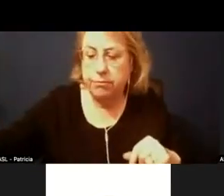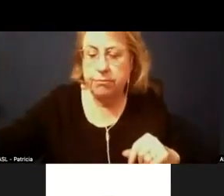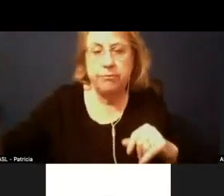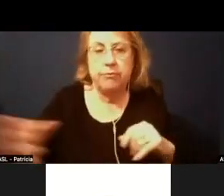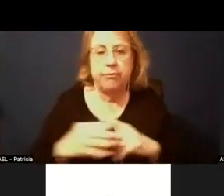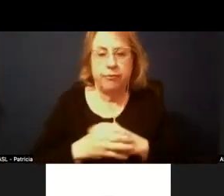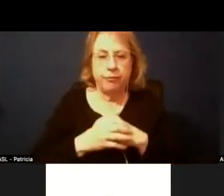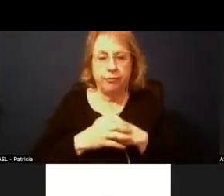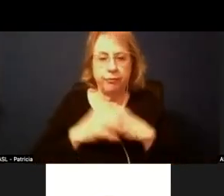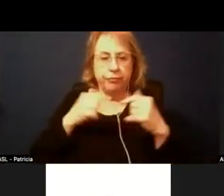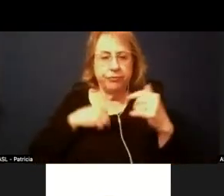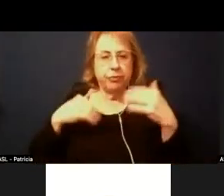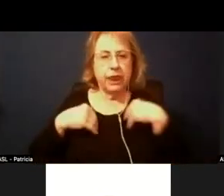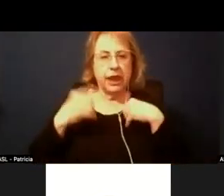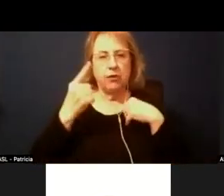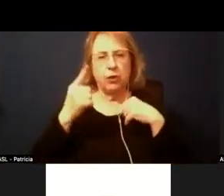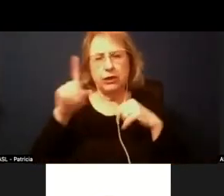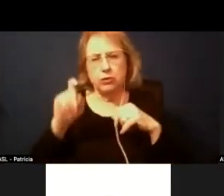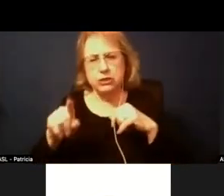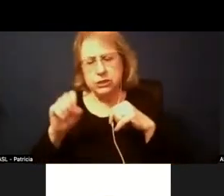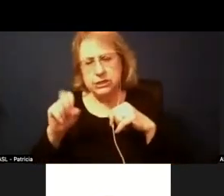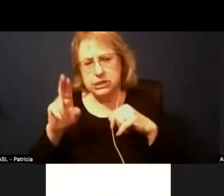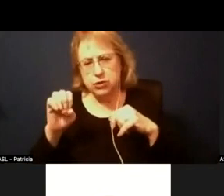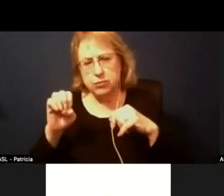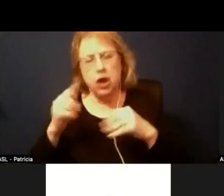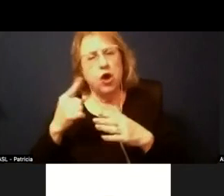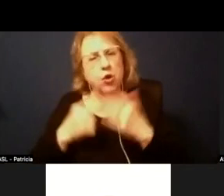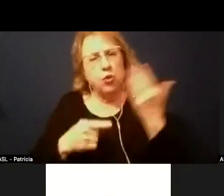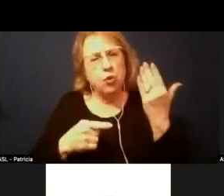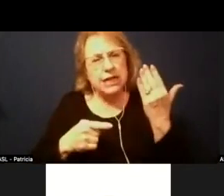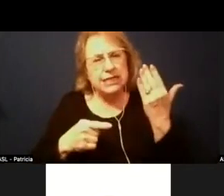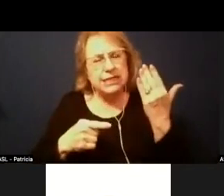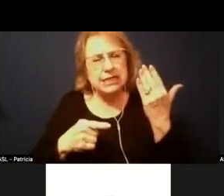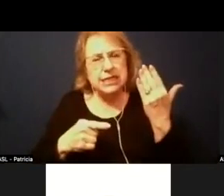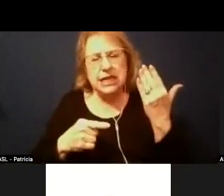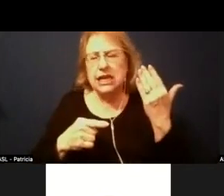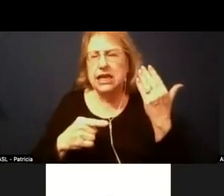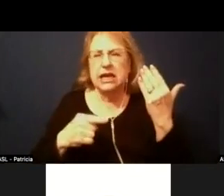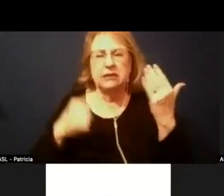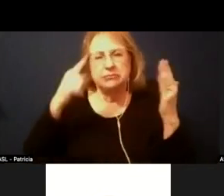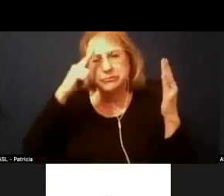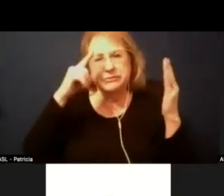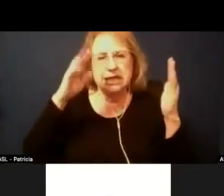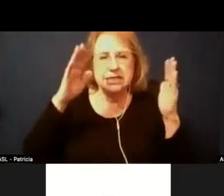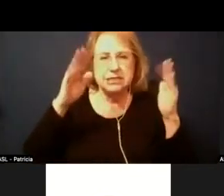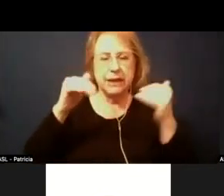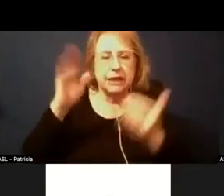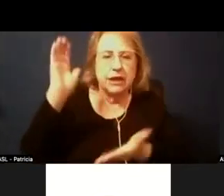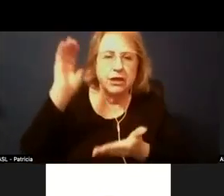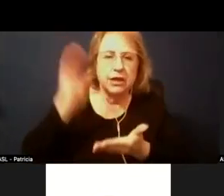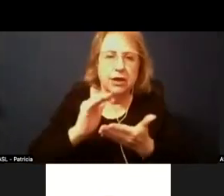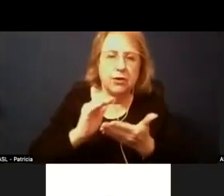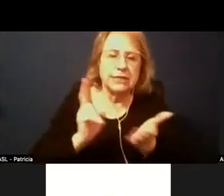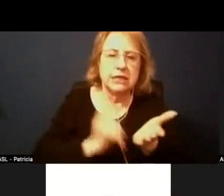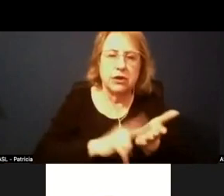i just had one question sue um what is the anticipated decrease in student enrollment for the next school year um